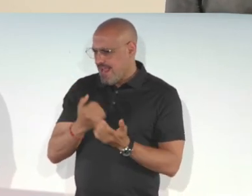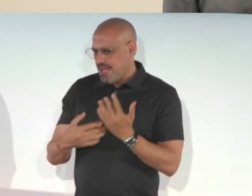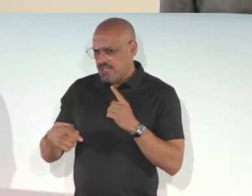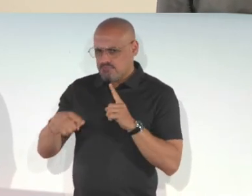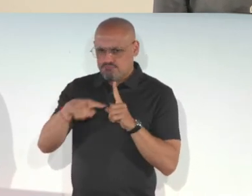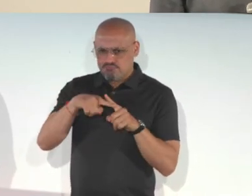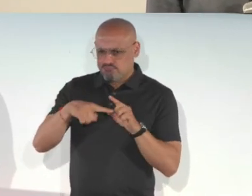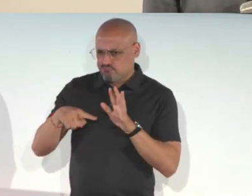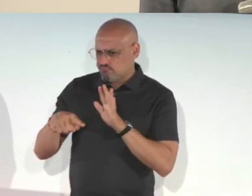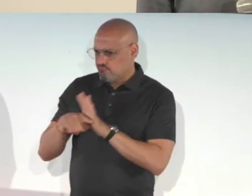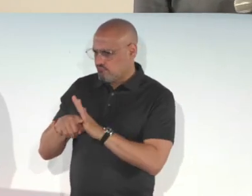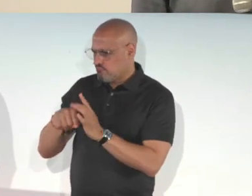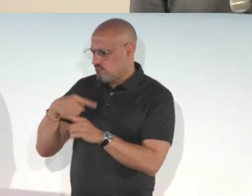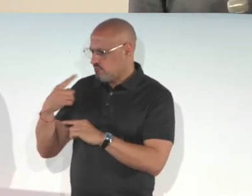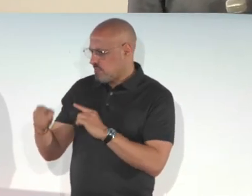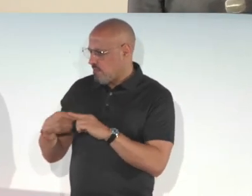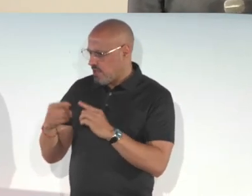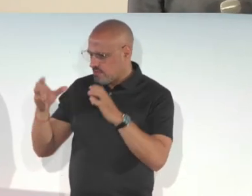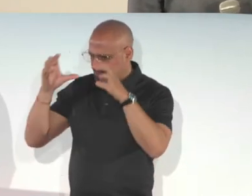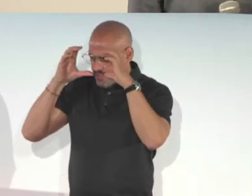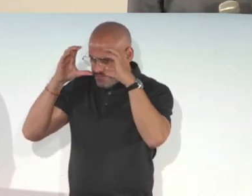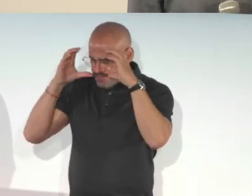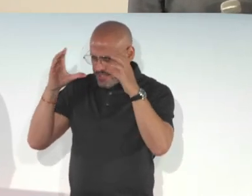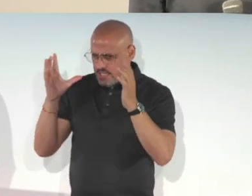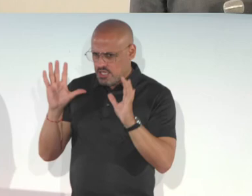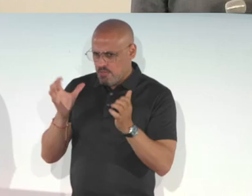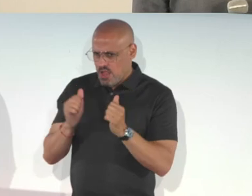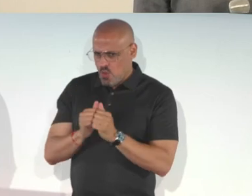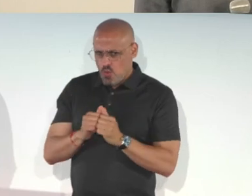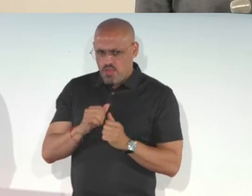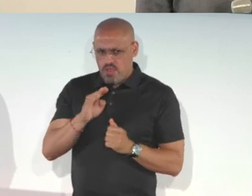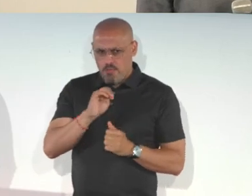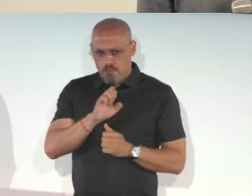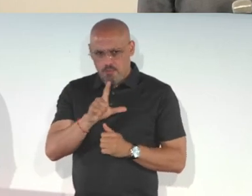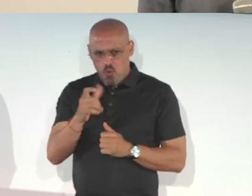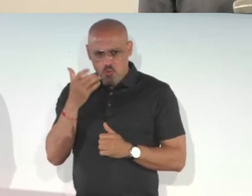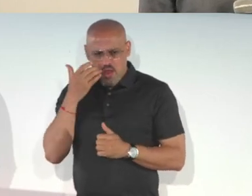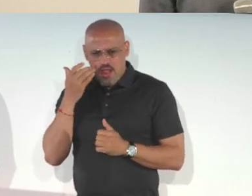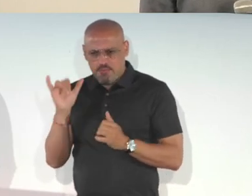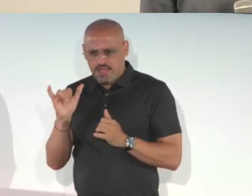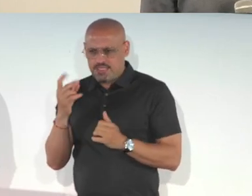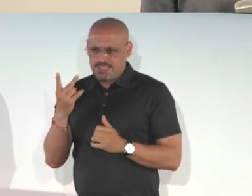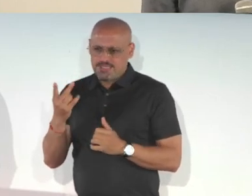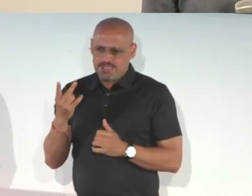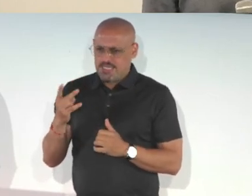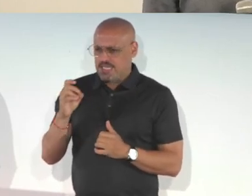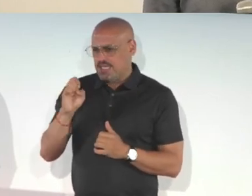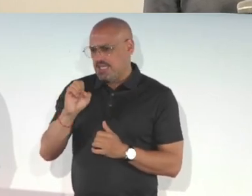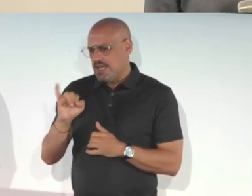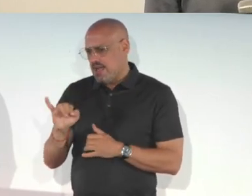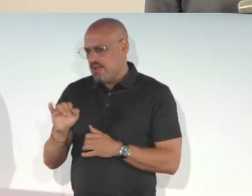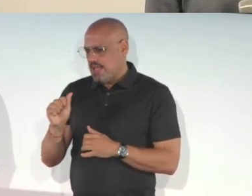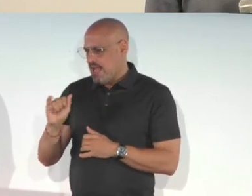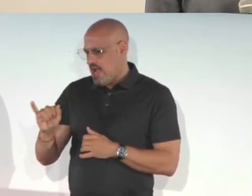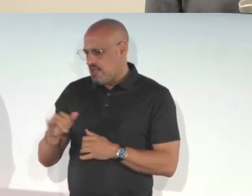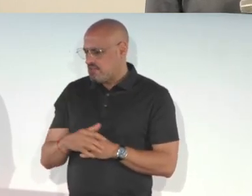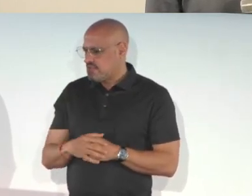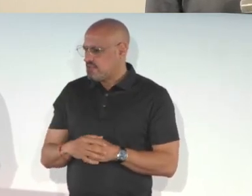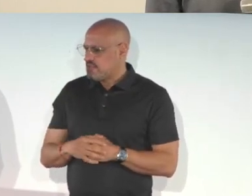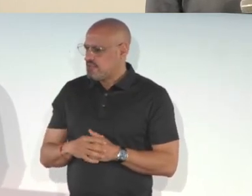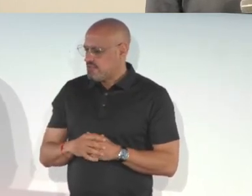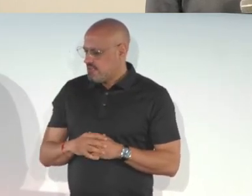if, off just the top of your head, there were any pros and cons of a headset versus